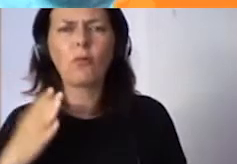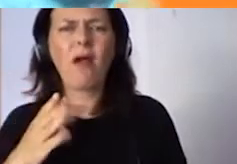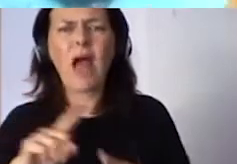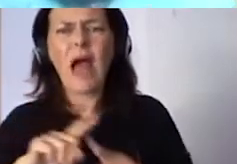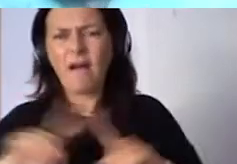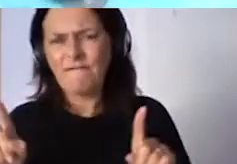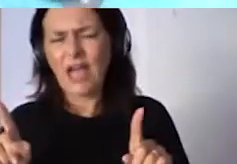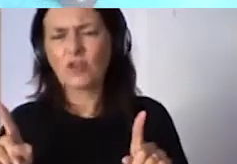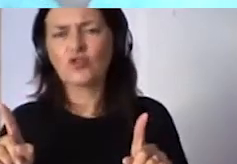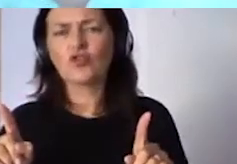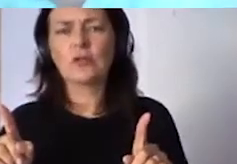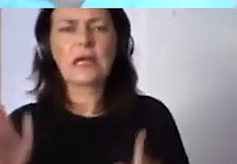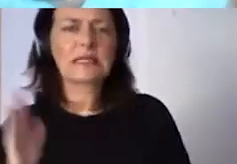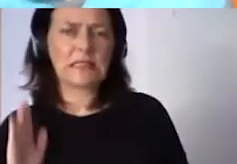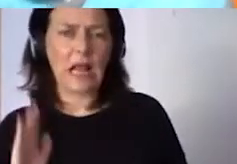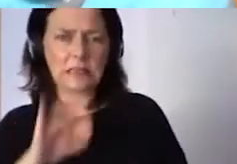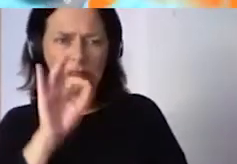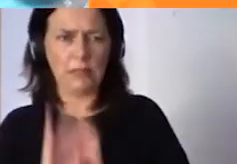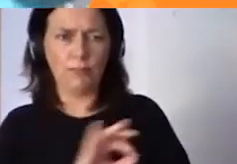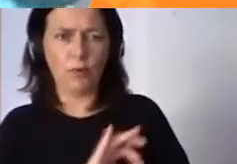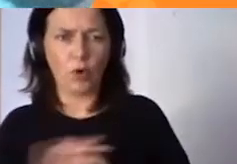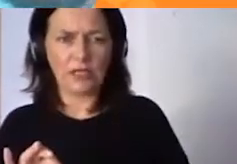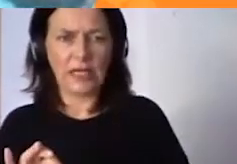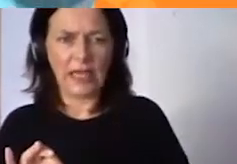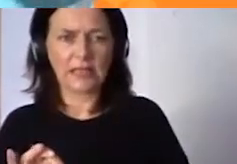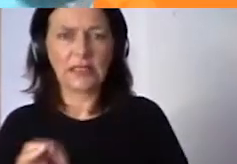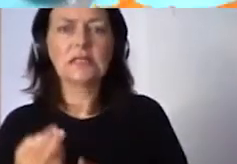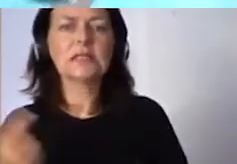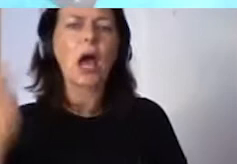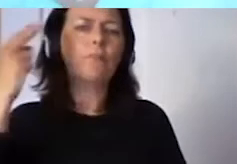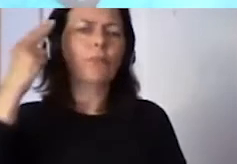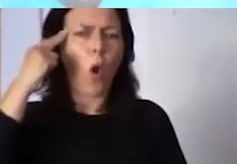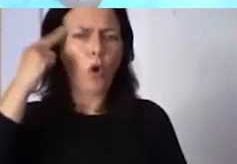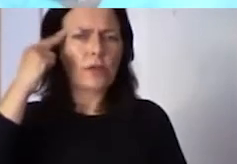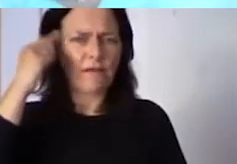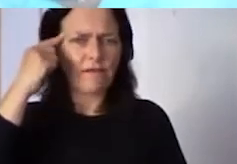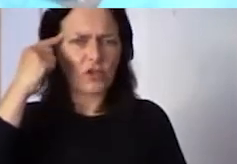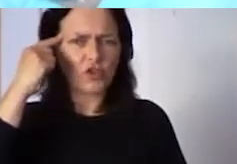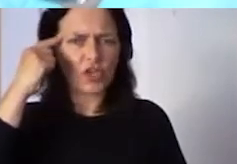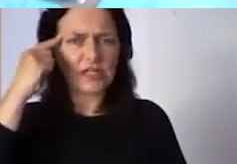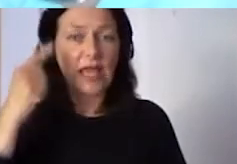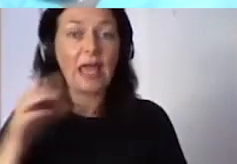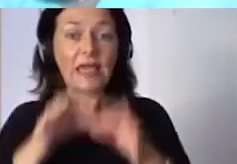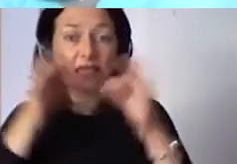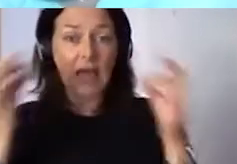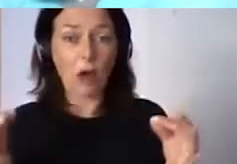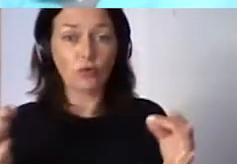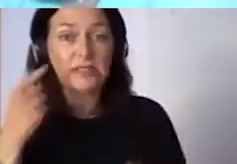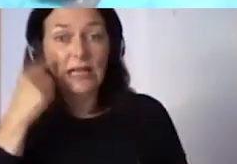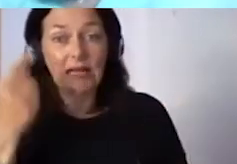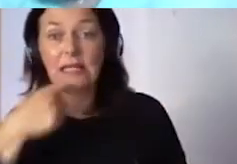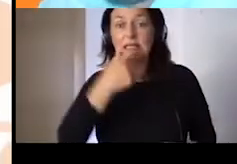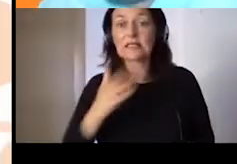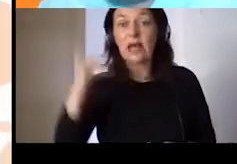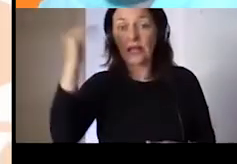change of my career towards the digital dimension has been